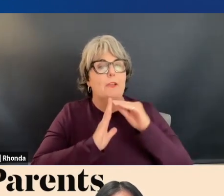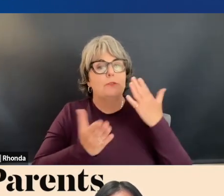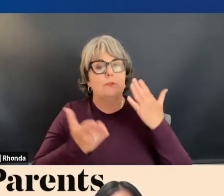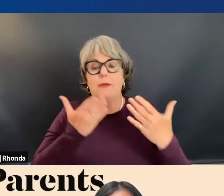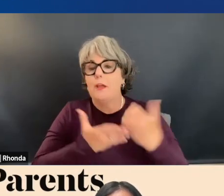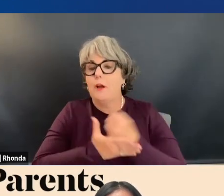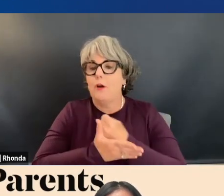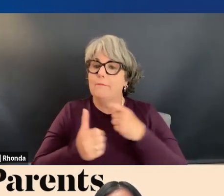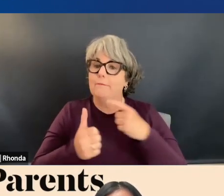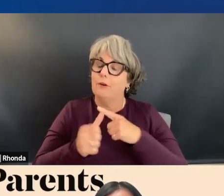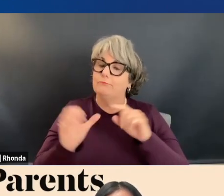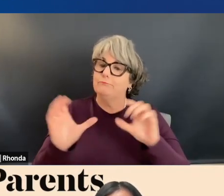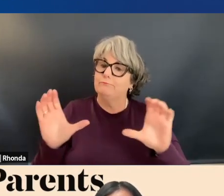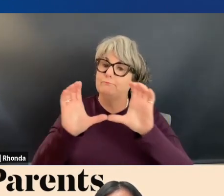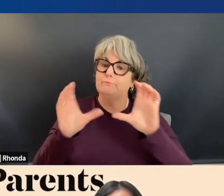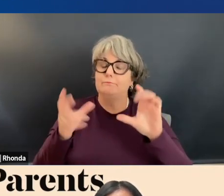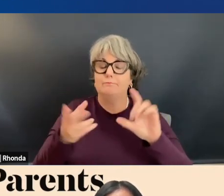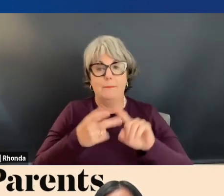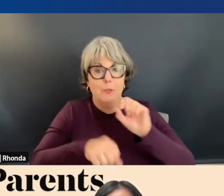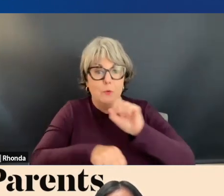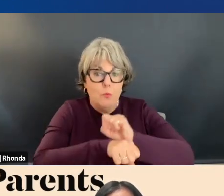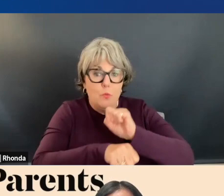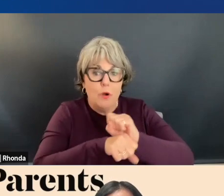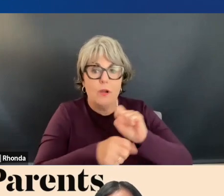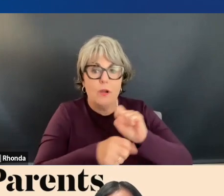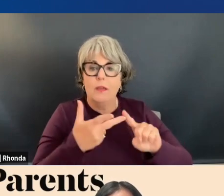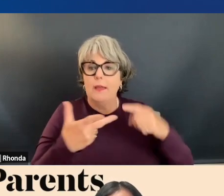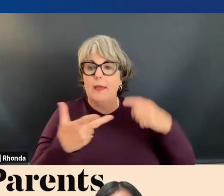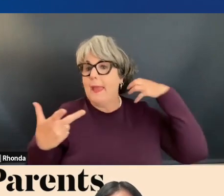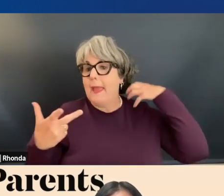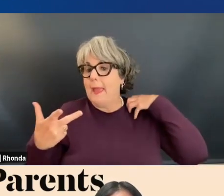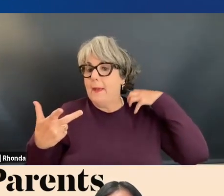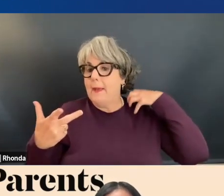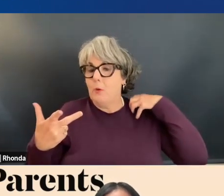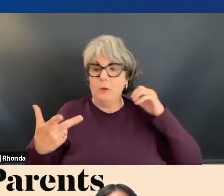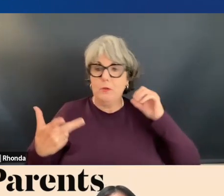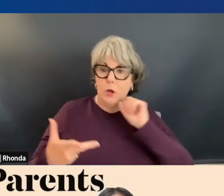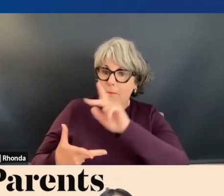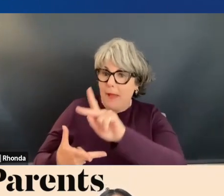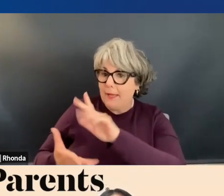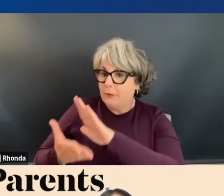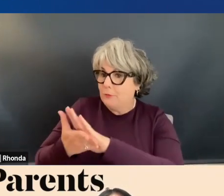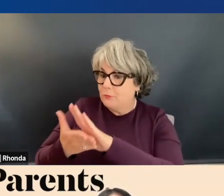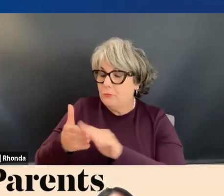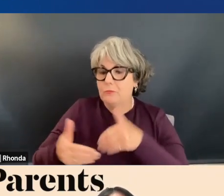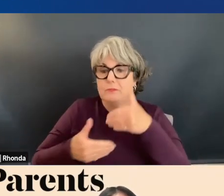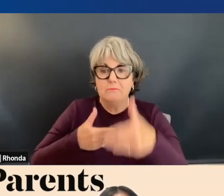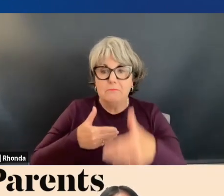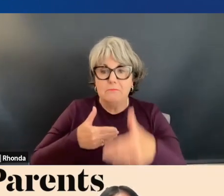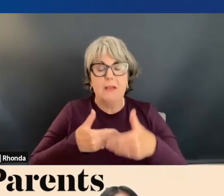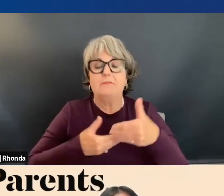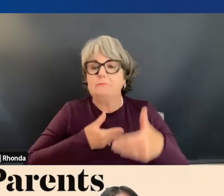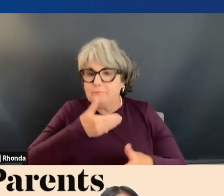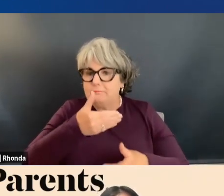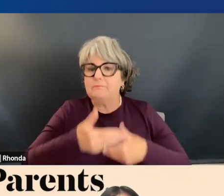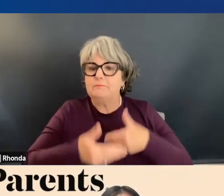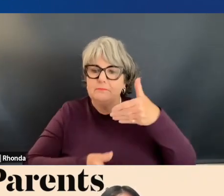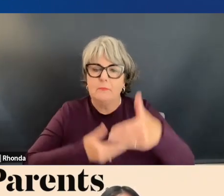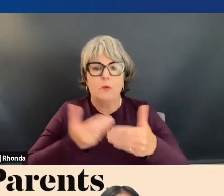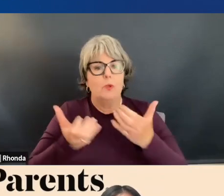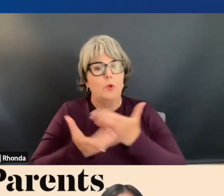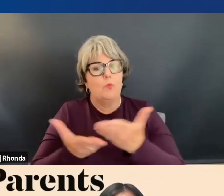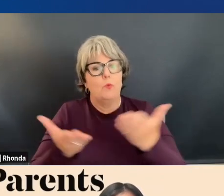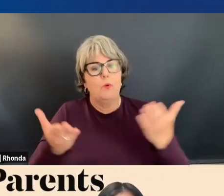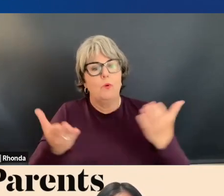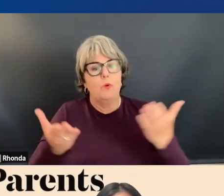their first credential, they might then go to work, then their employer might pay for them to go back to school to earn their next post-secondary credential. And we want to